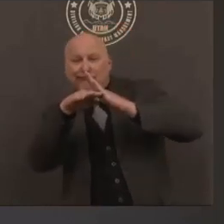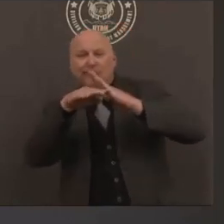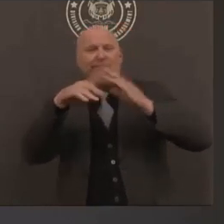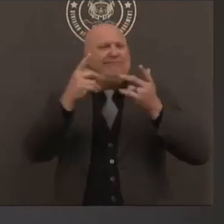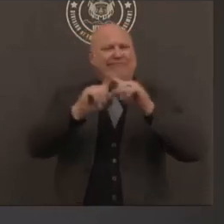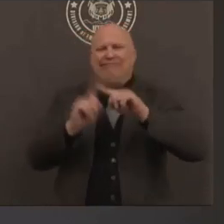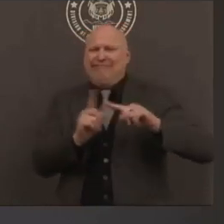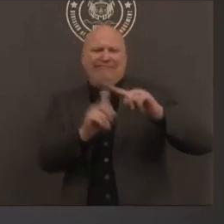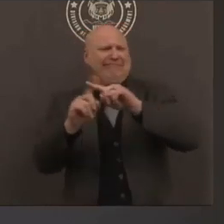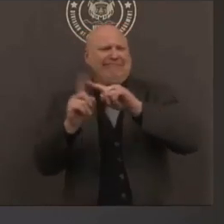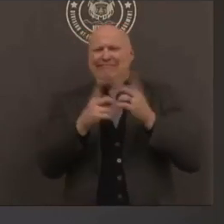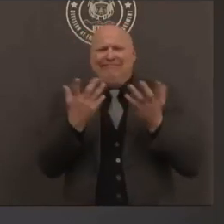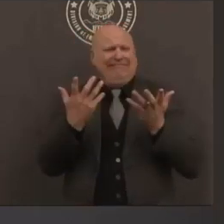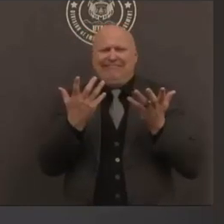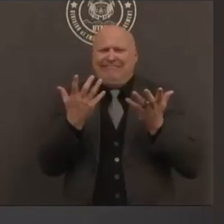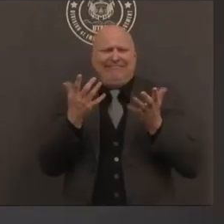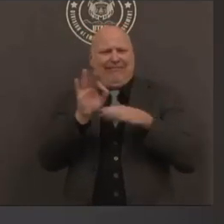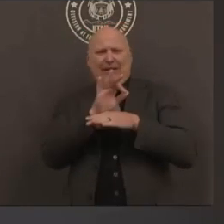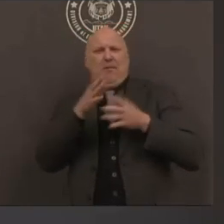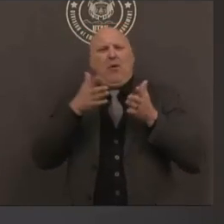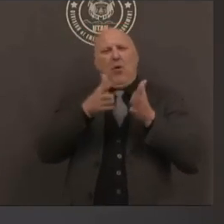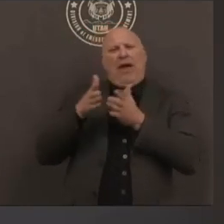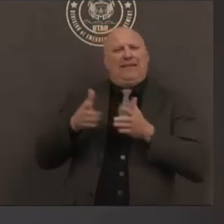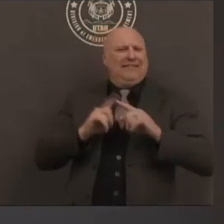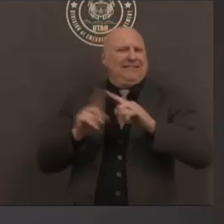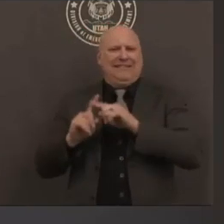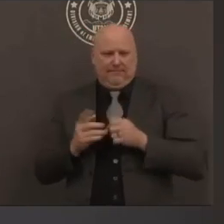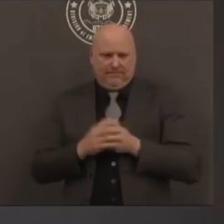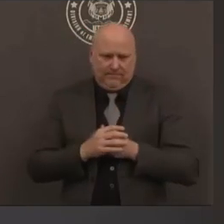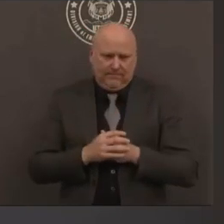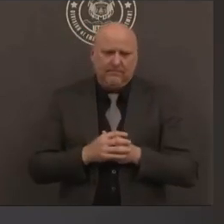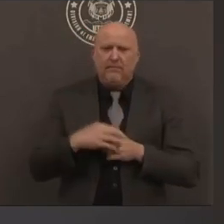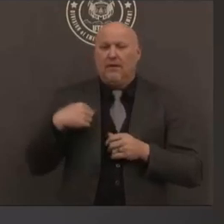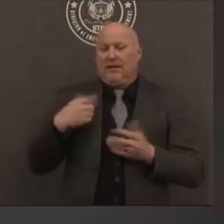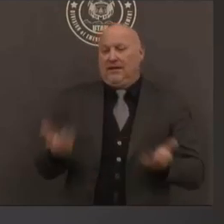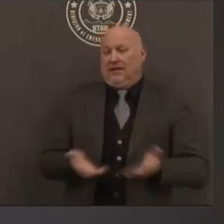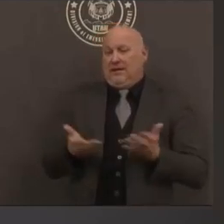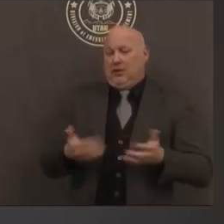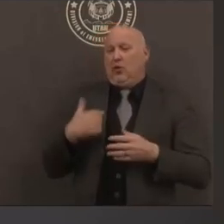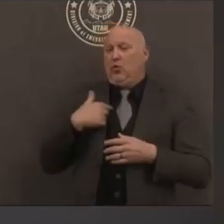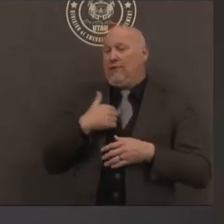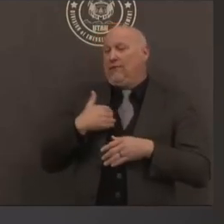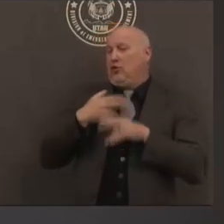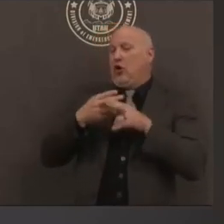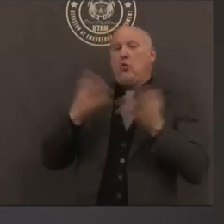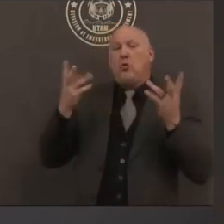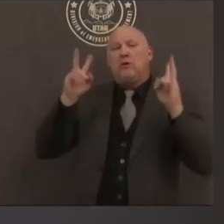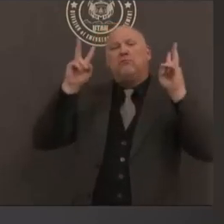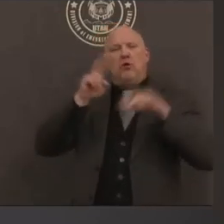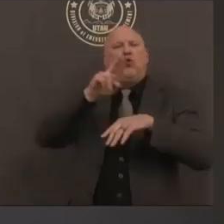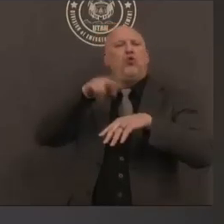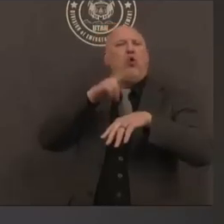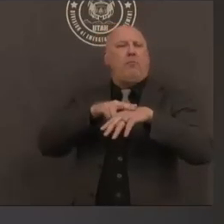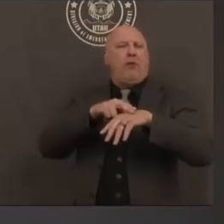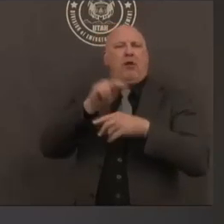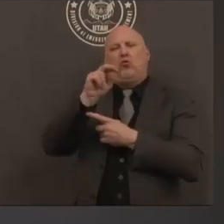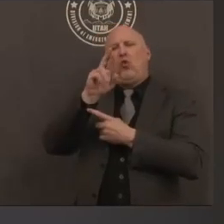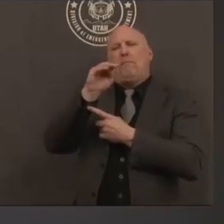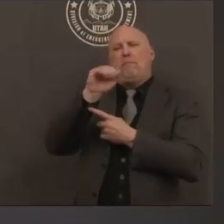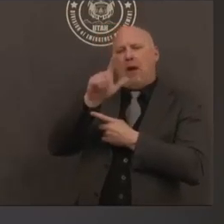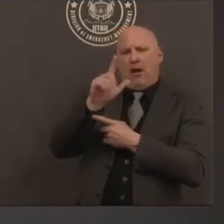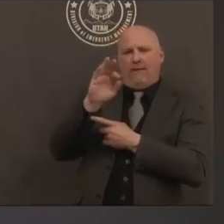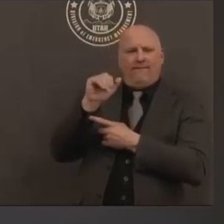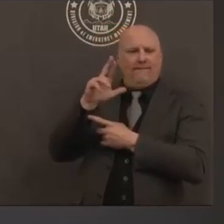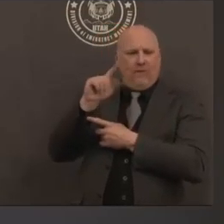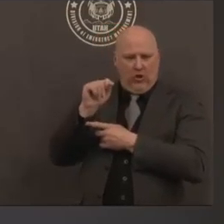slip away as the earth expands and so we there are numerous faults out there and uh it's